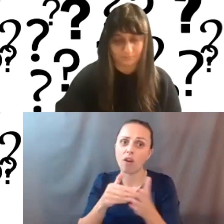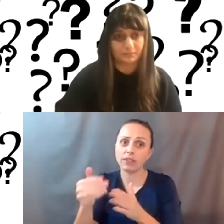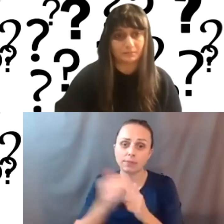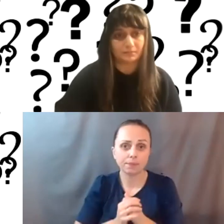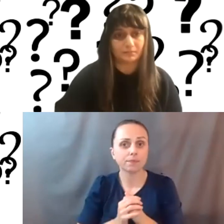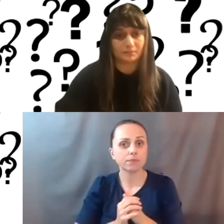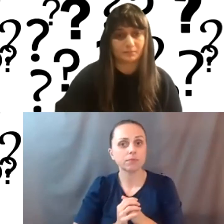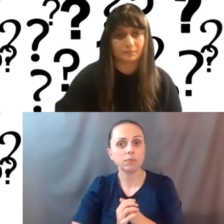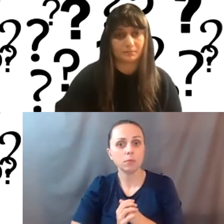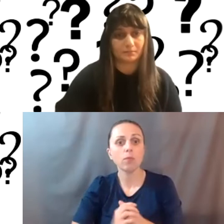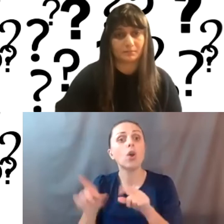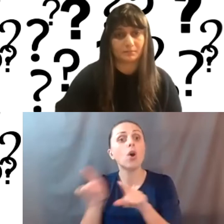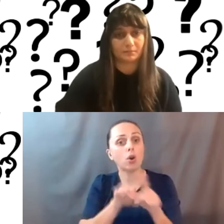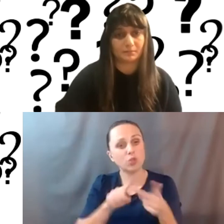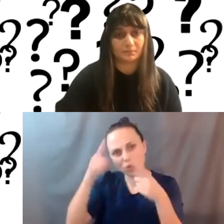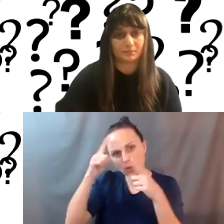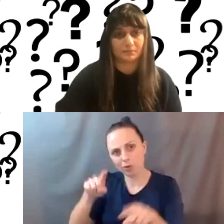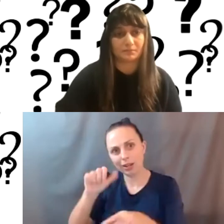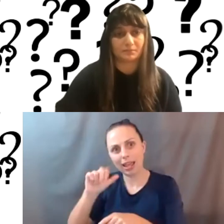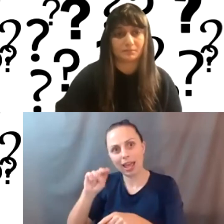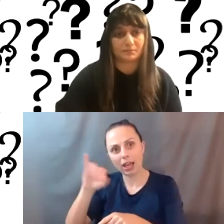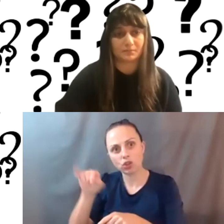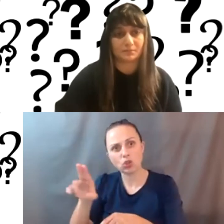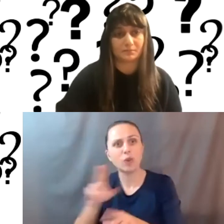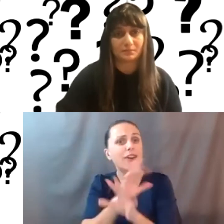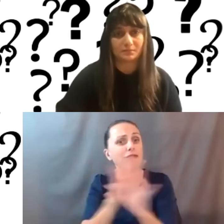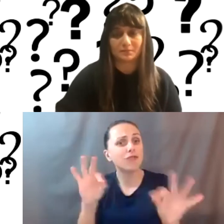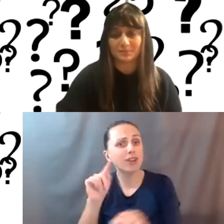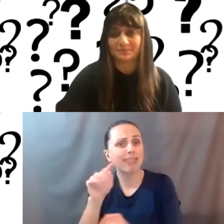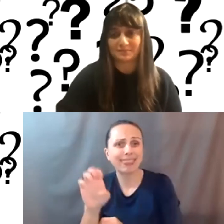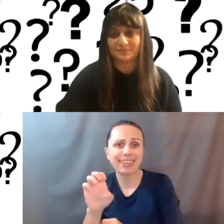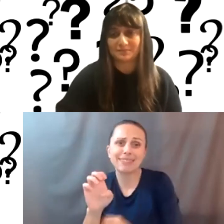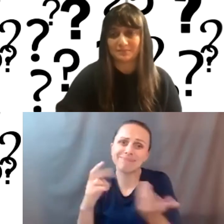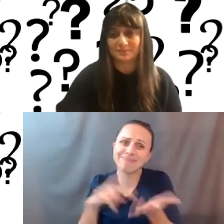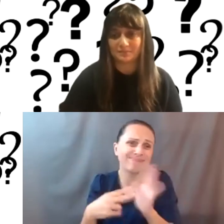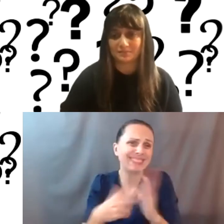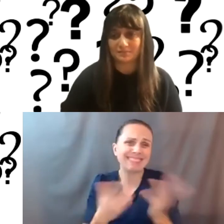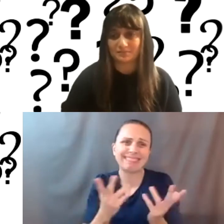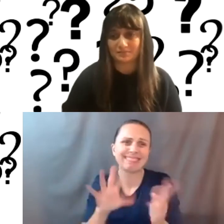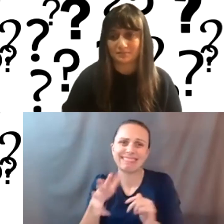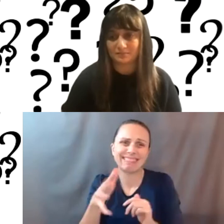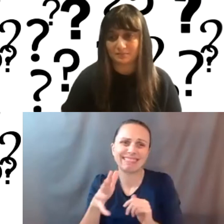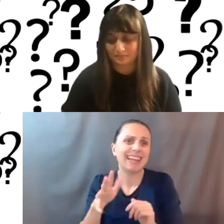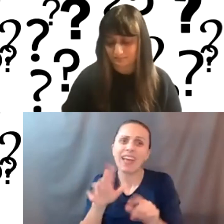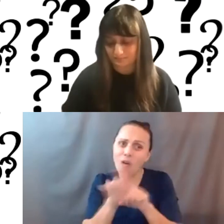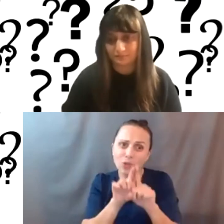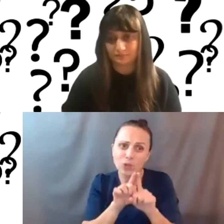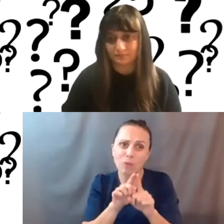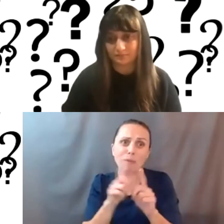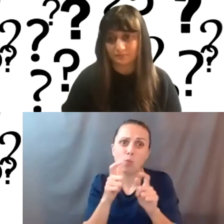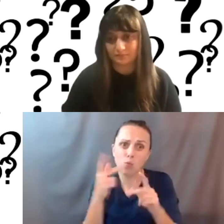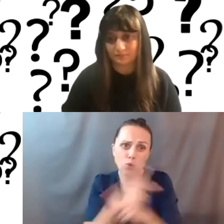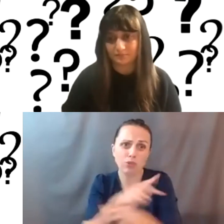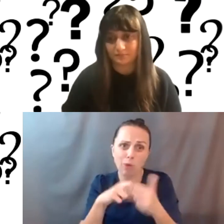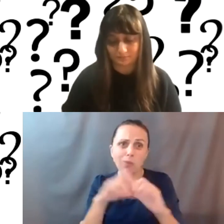and, um, I would also agree with Andrew that, you know, free themes, you get what you pay for. And the biggest issue is that you don't get support. Um, and so